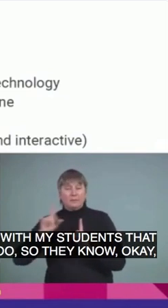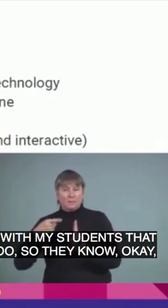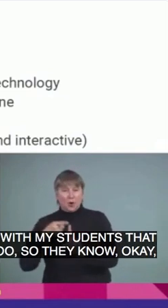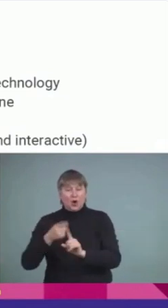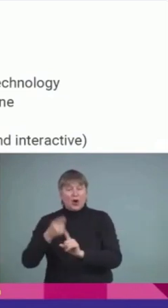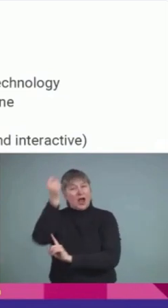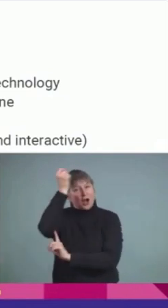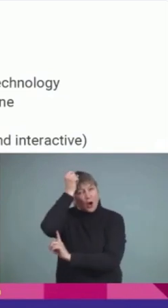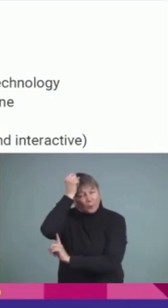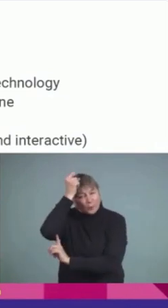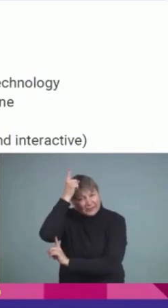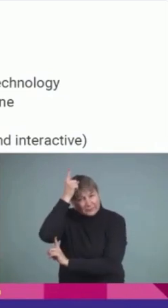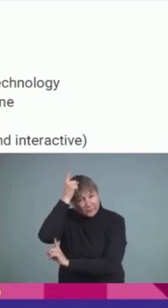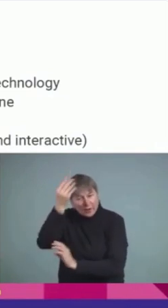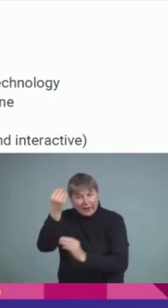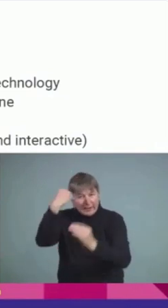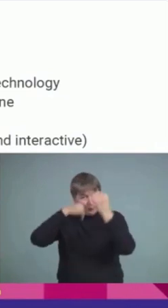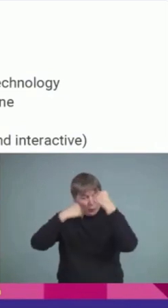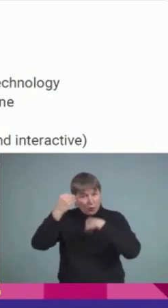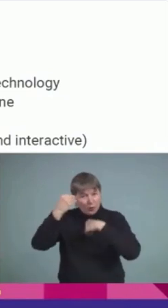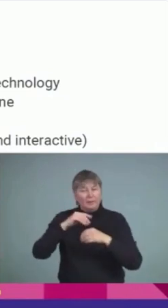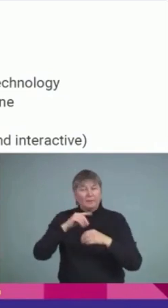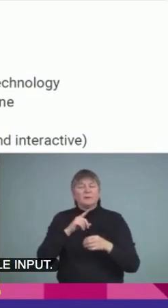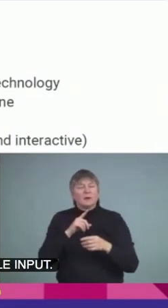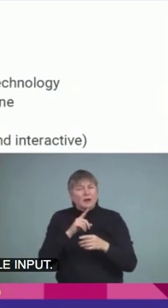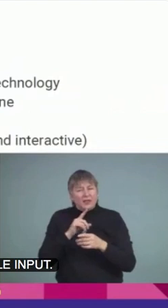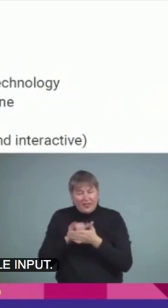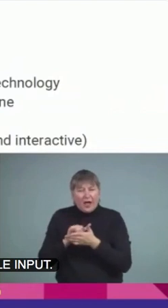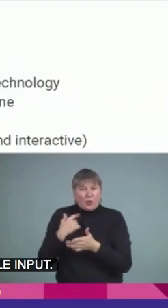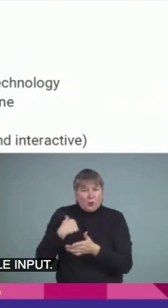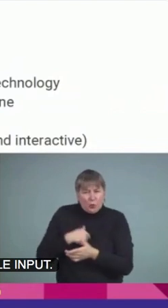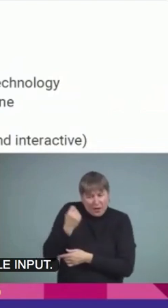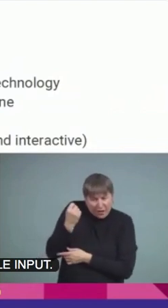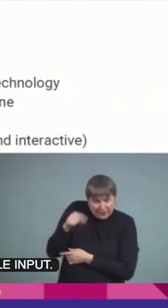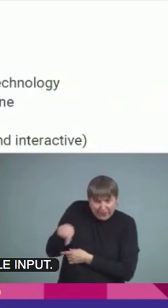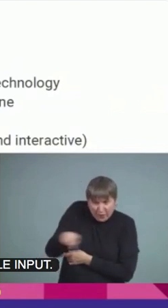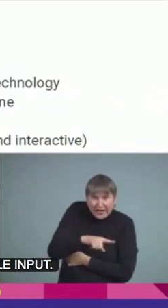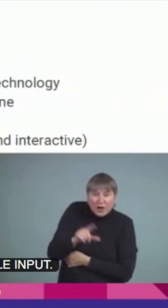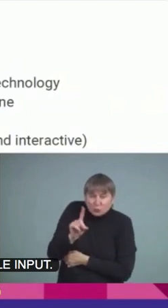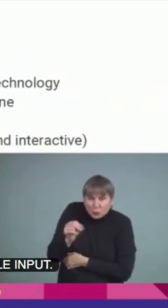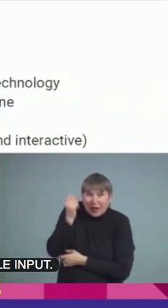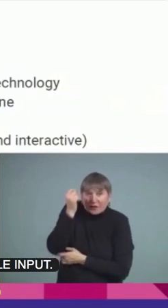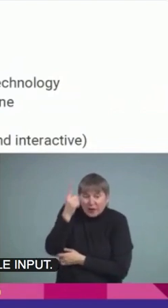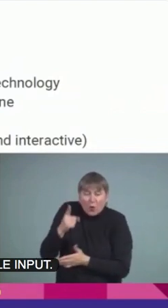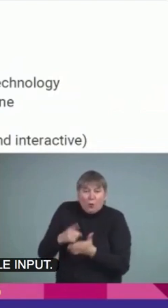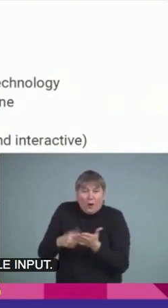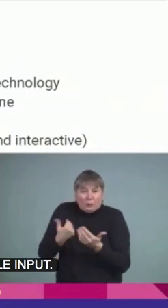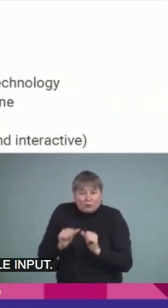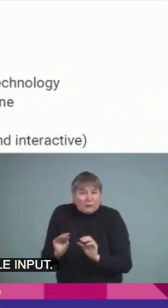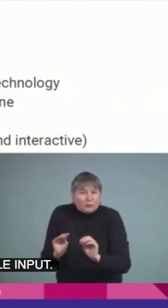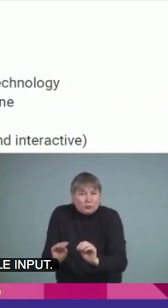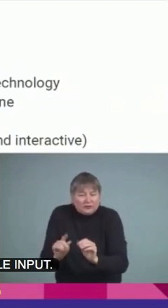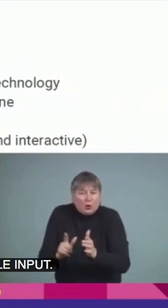comprehensible input. We need to make sure the children are understanding what the type of language that we're trying to get them to understand.